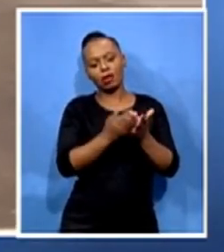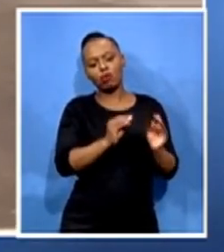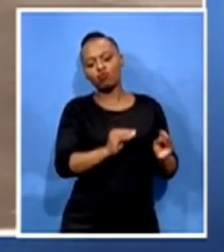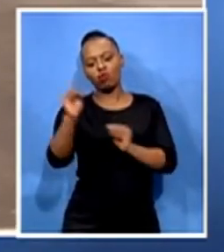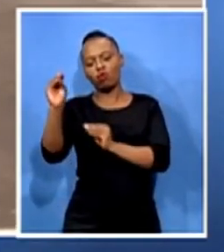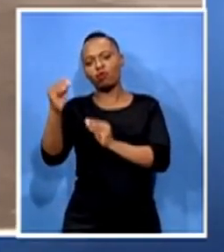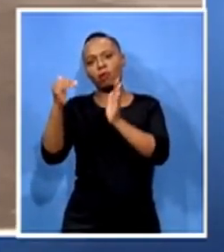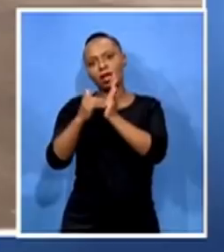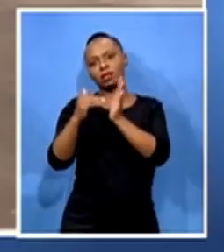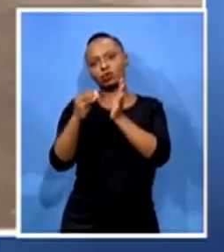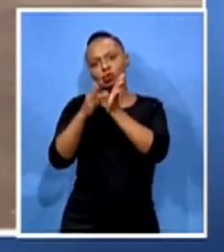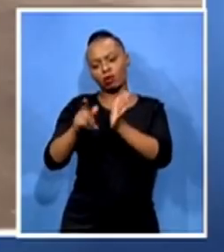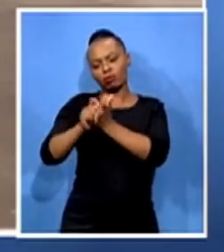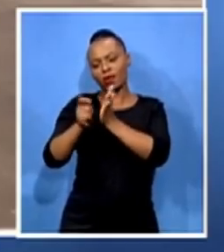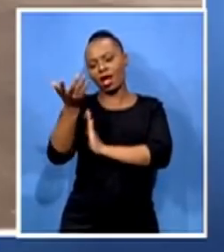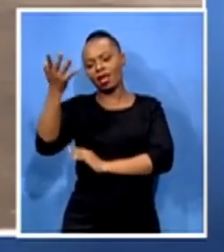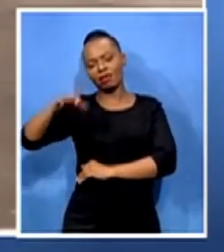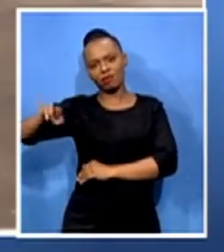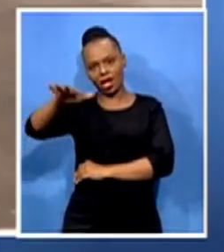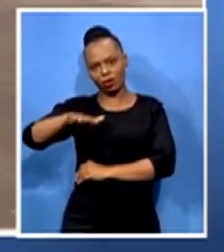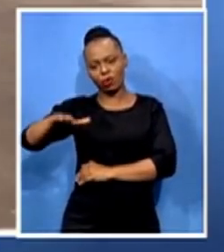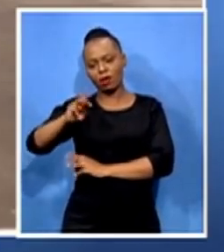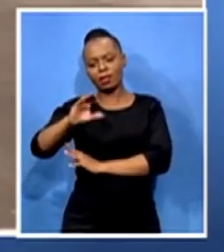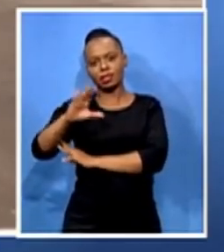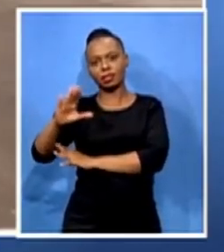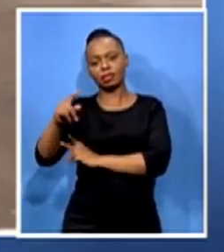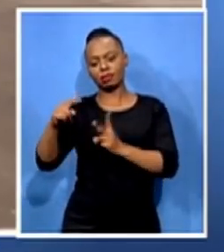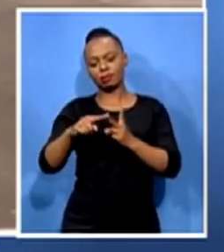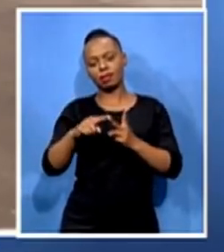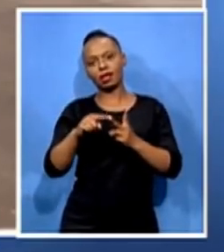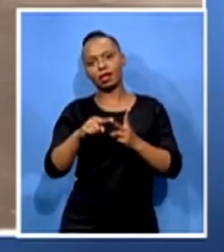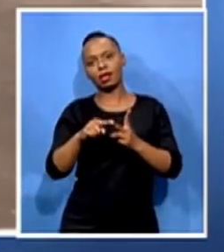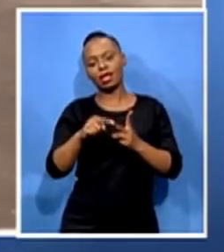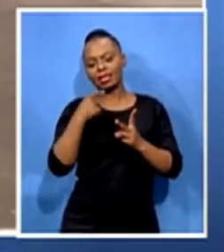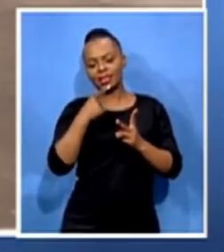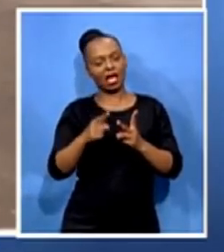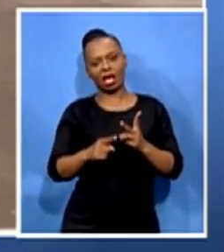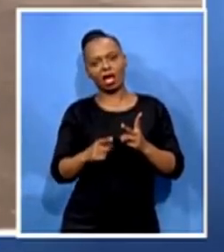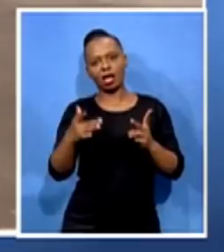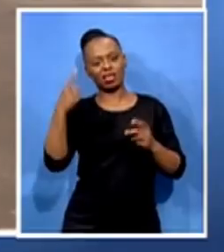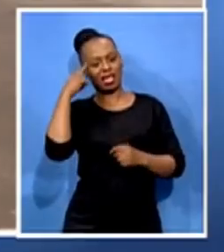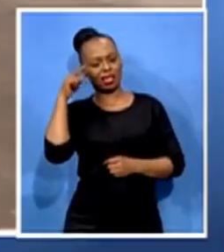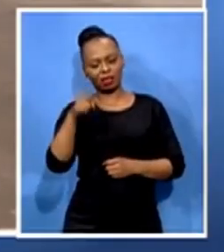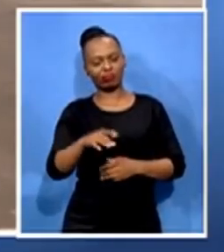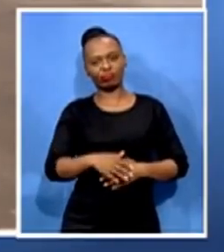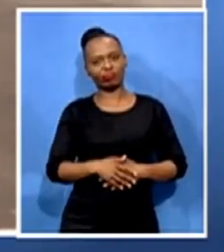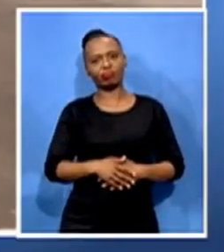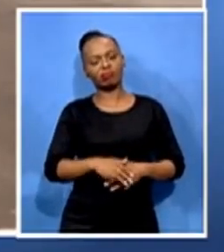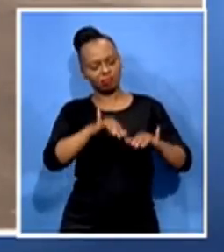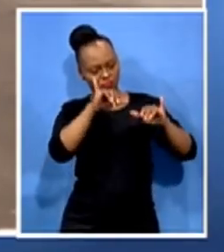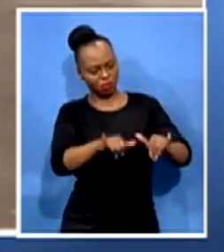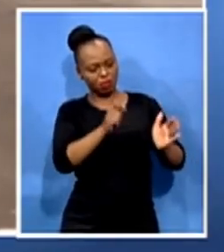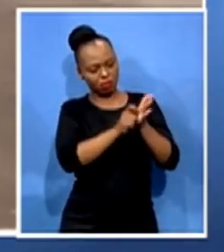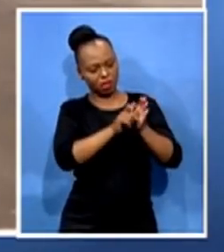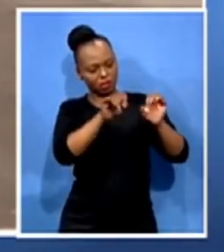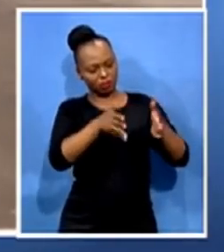the MEC for Education, Debbie Schaefer, said they were not going to be considering that at this stage. But I haven't ruled it out yet. All right, Corbyn, thank you very